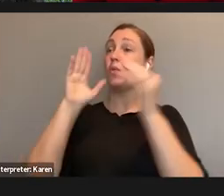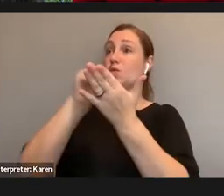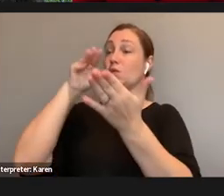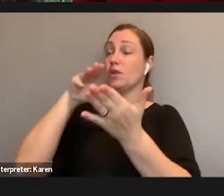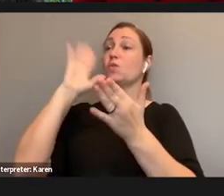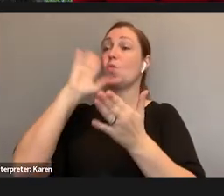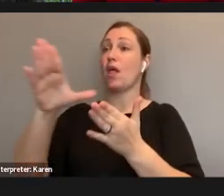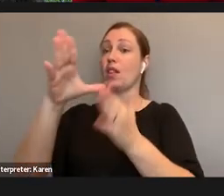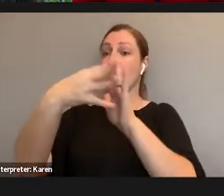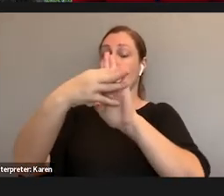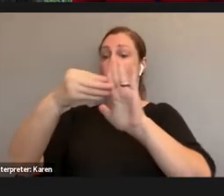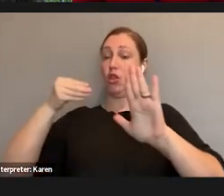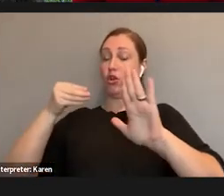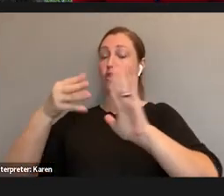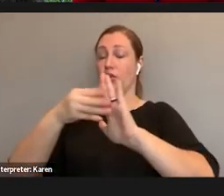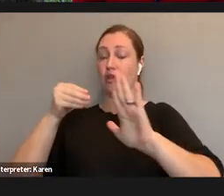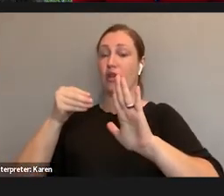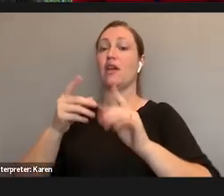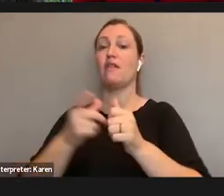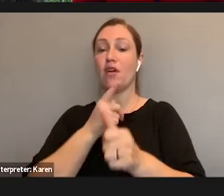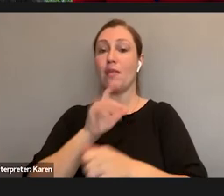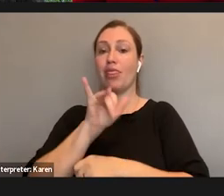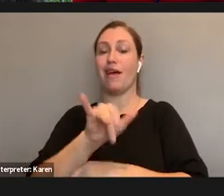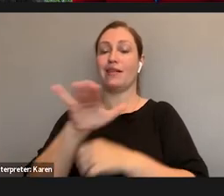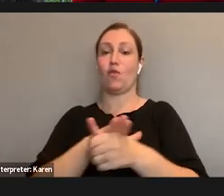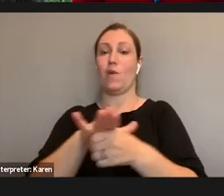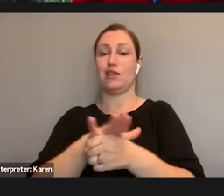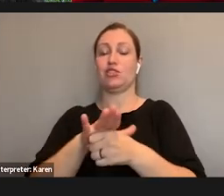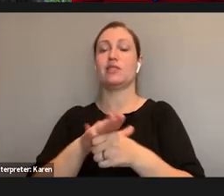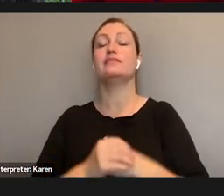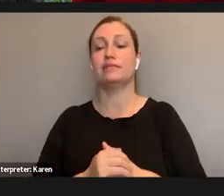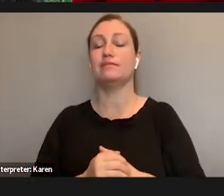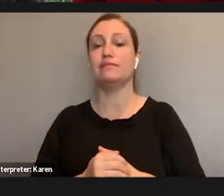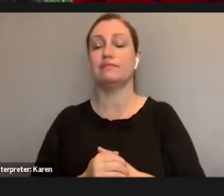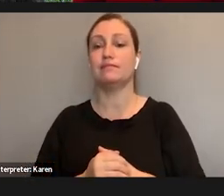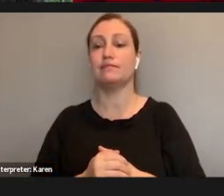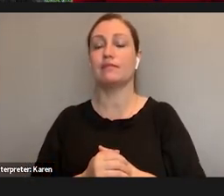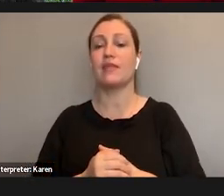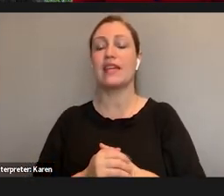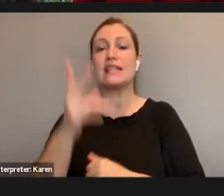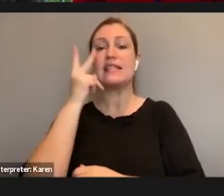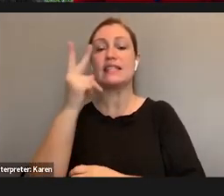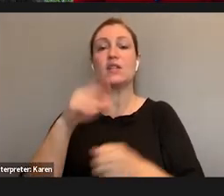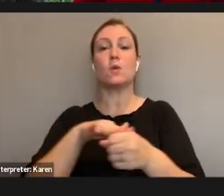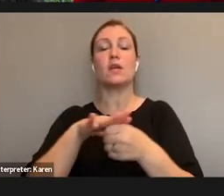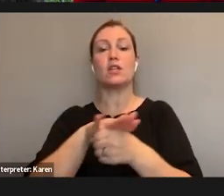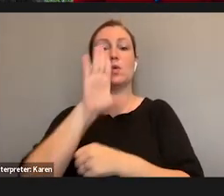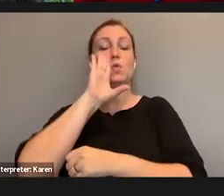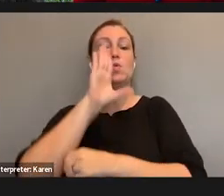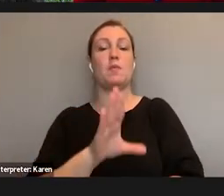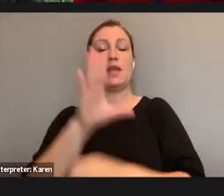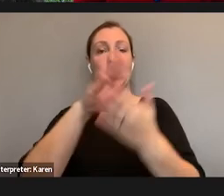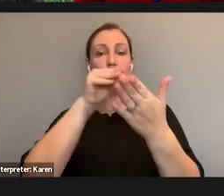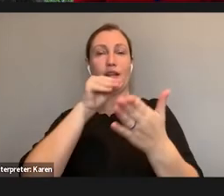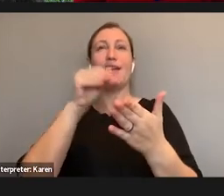take a look at why you're visiting the locations that you're visiting and see if there might be a more accessible option